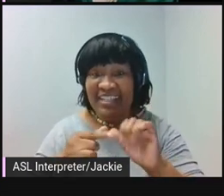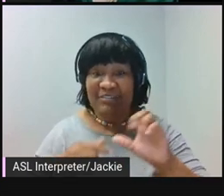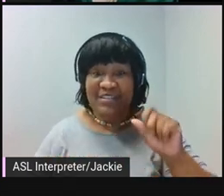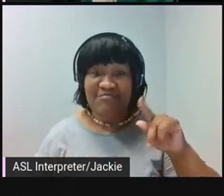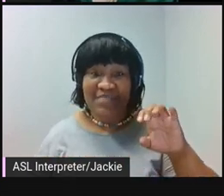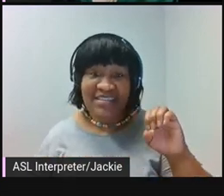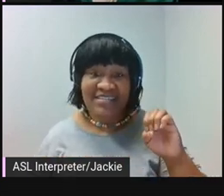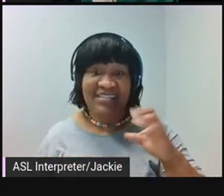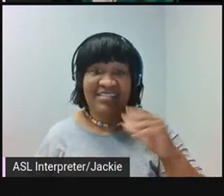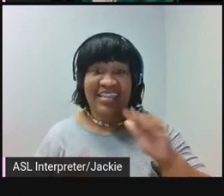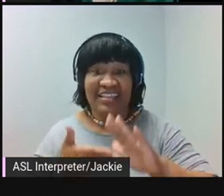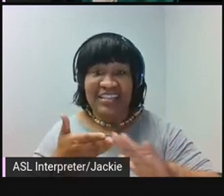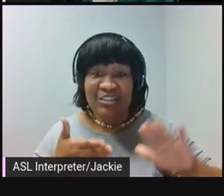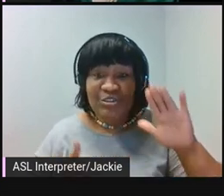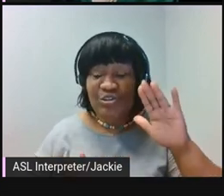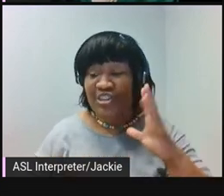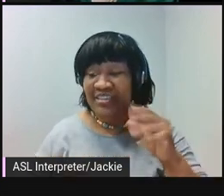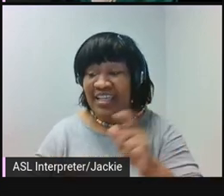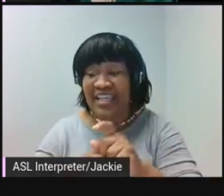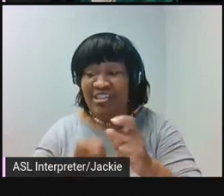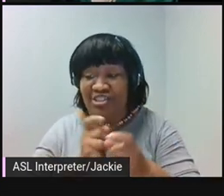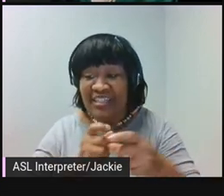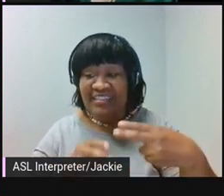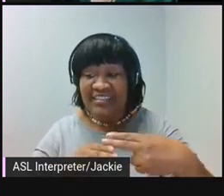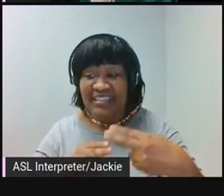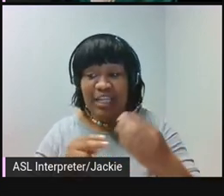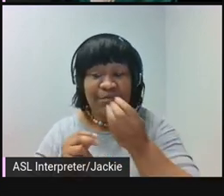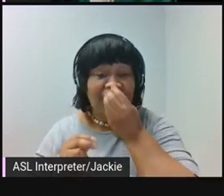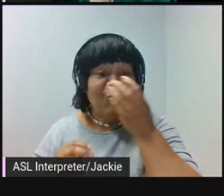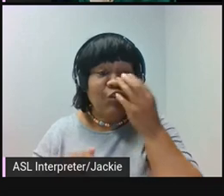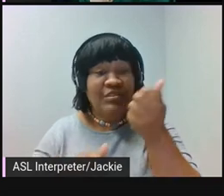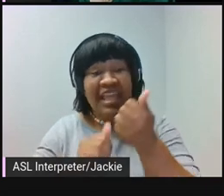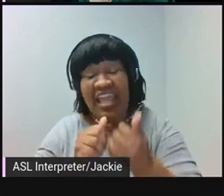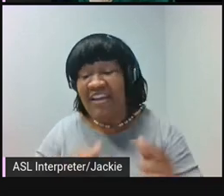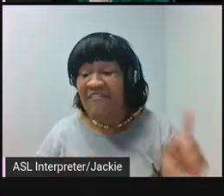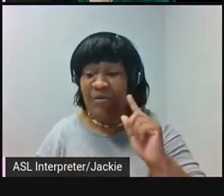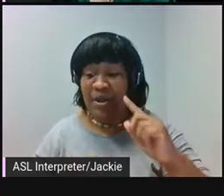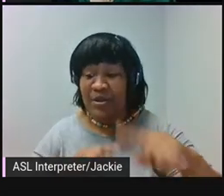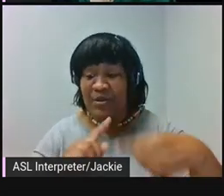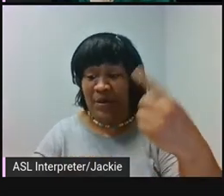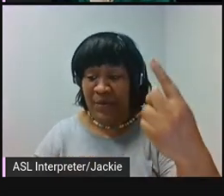and institutions and change the names of roses everywhere you go.